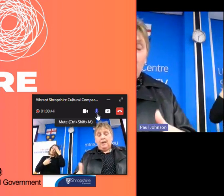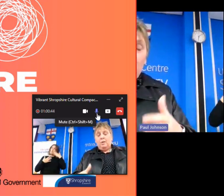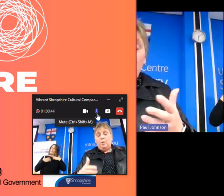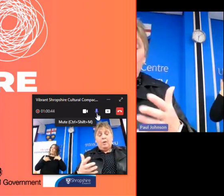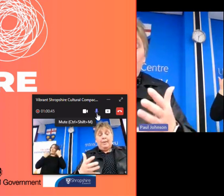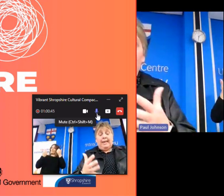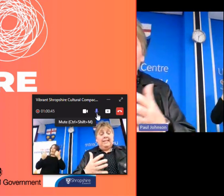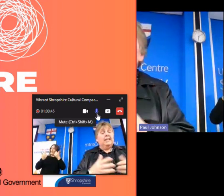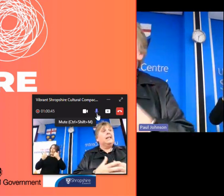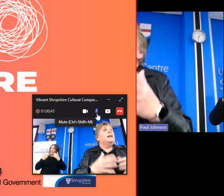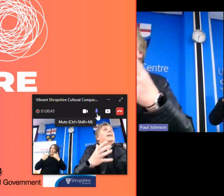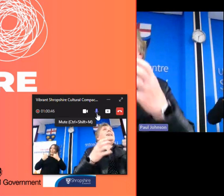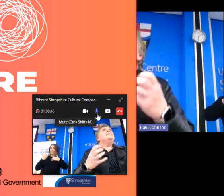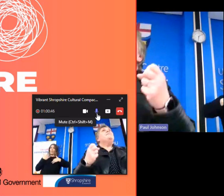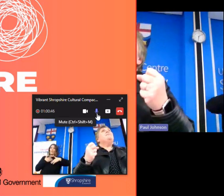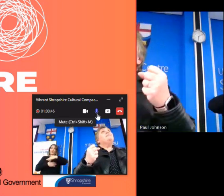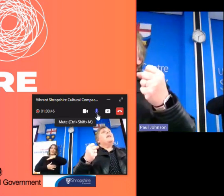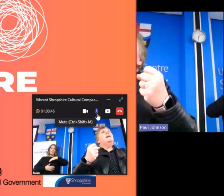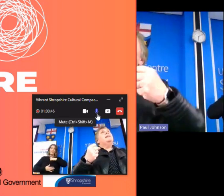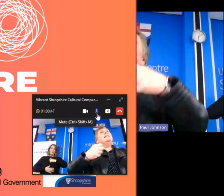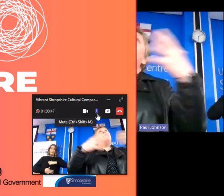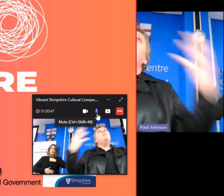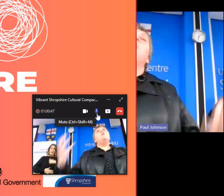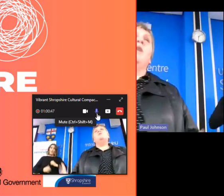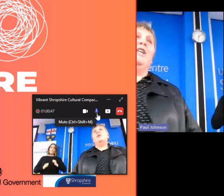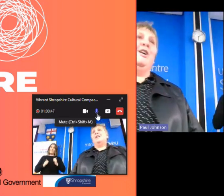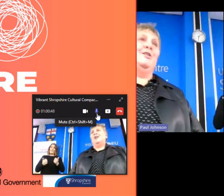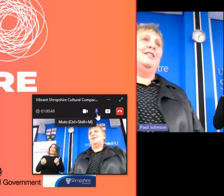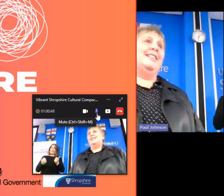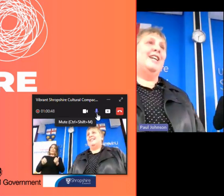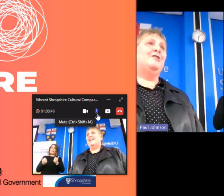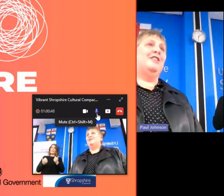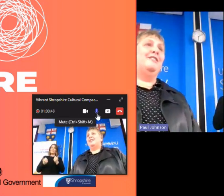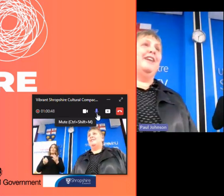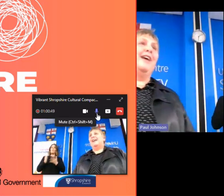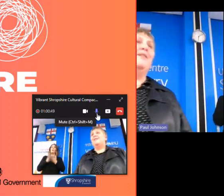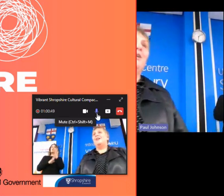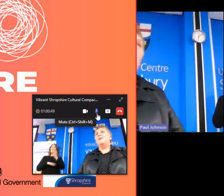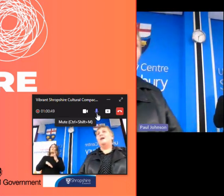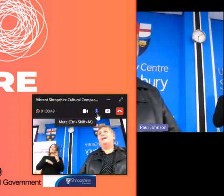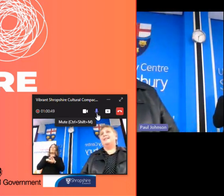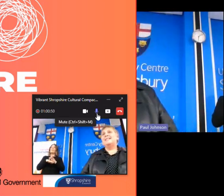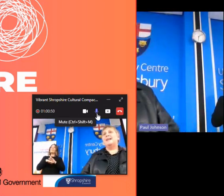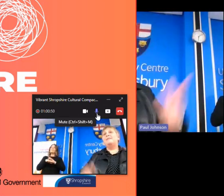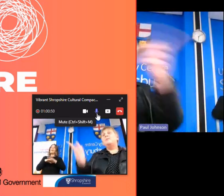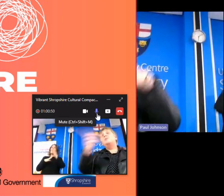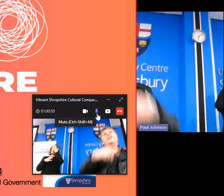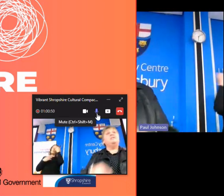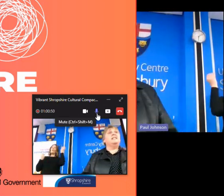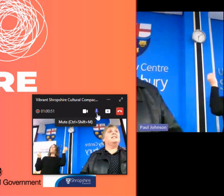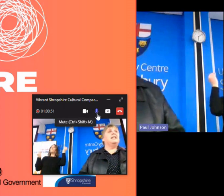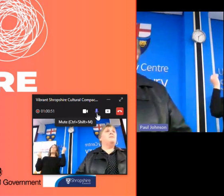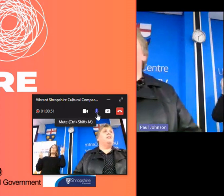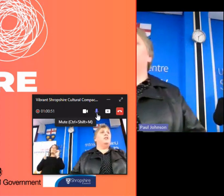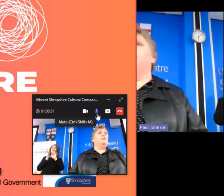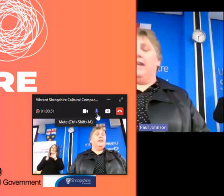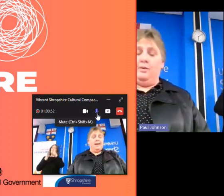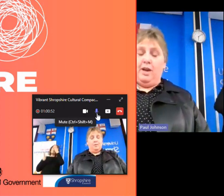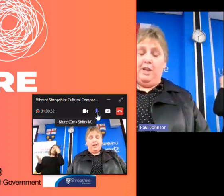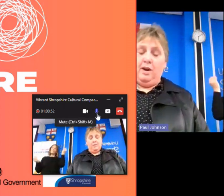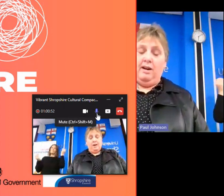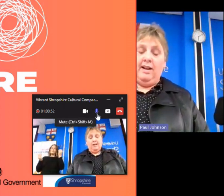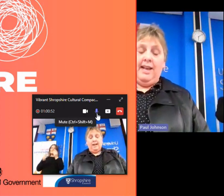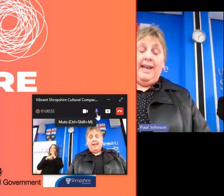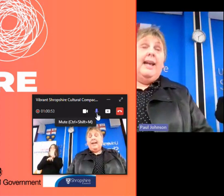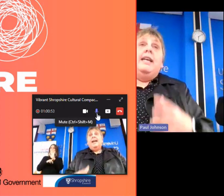health and well-being isn't it's that moment when you go to the theater and you forget where you are it's that moment when you're in the cinema you